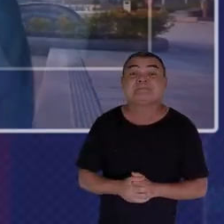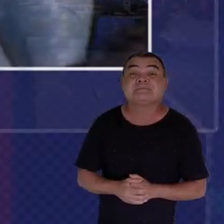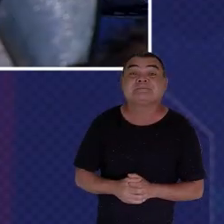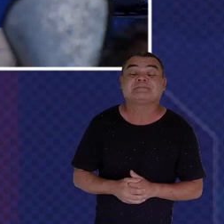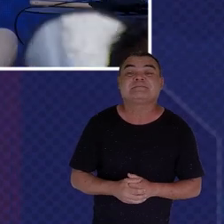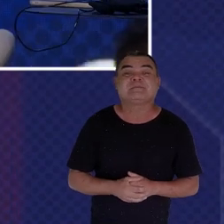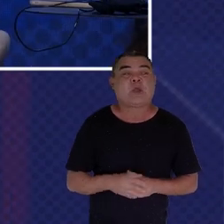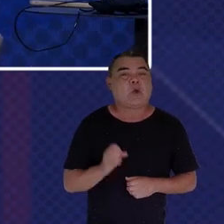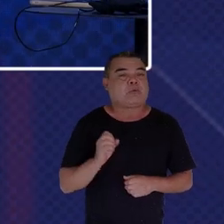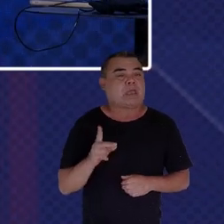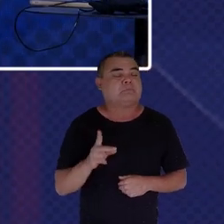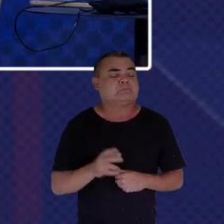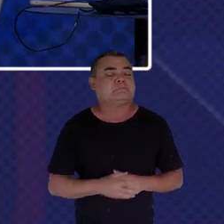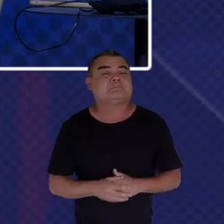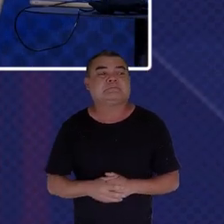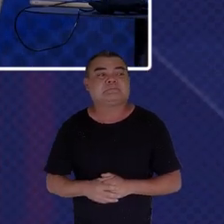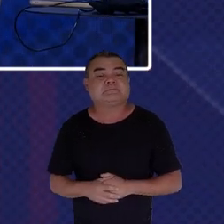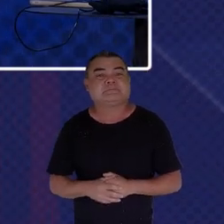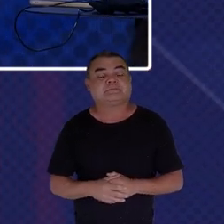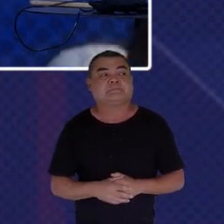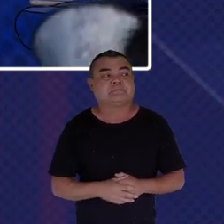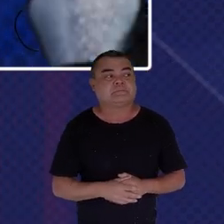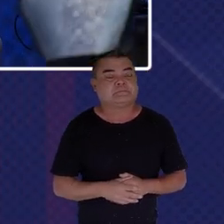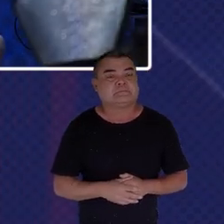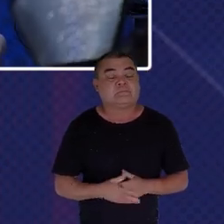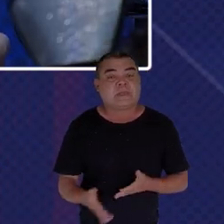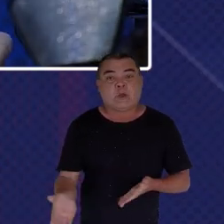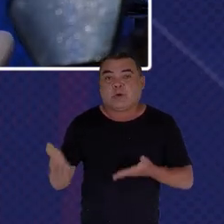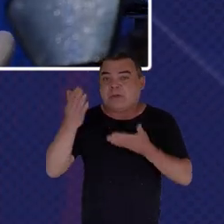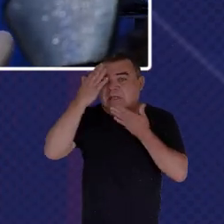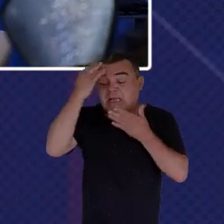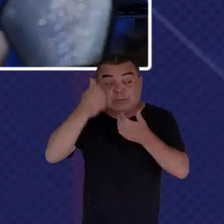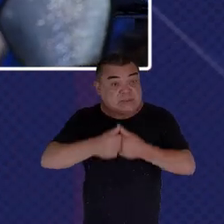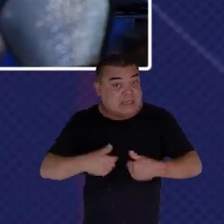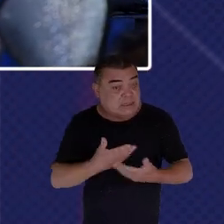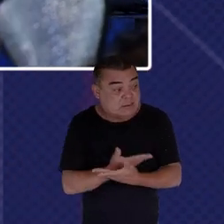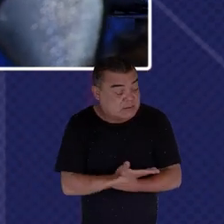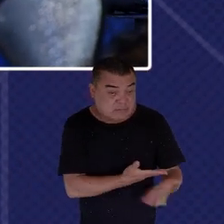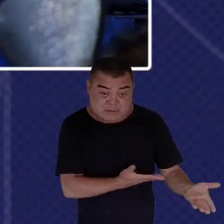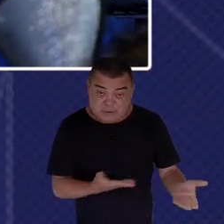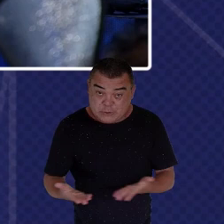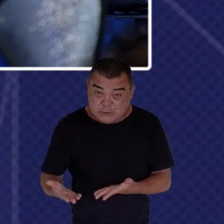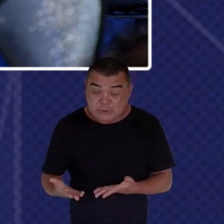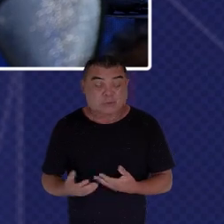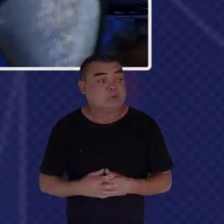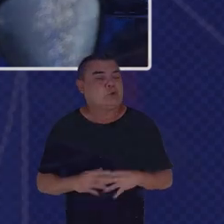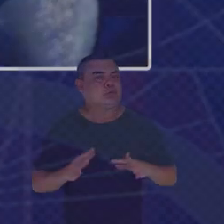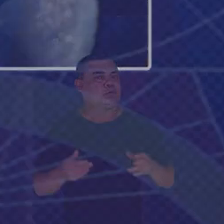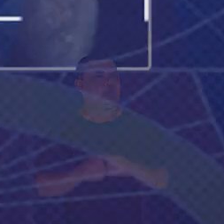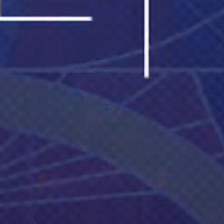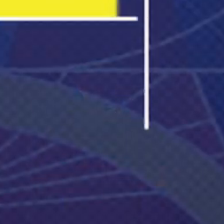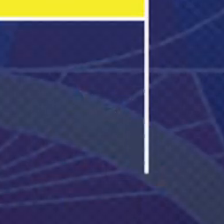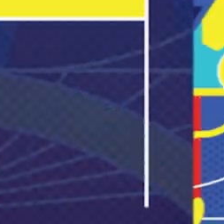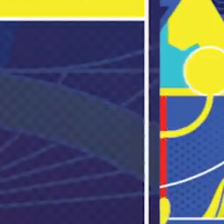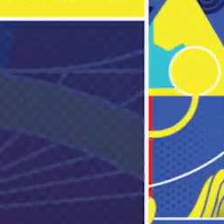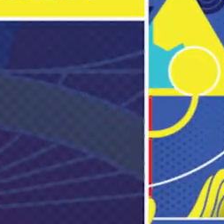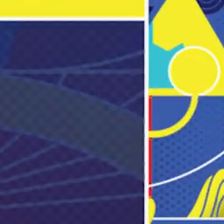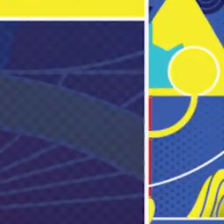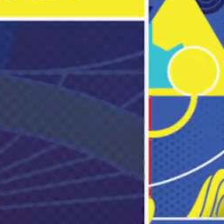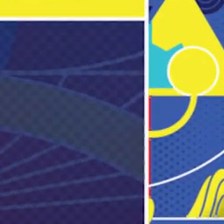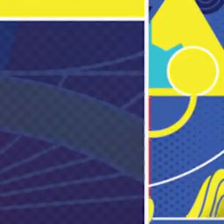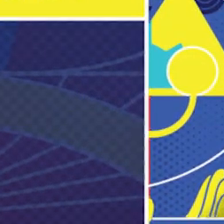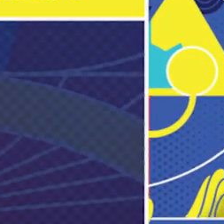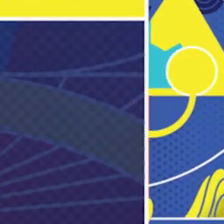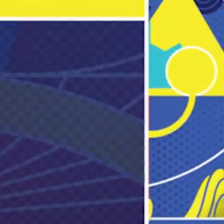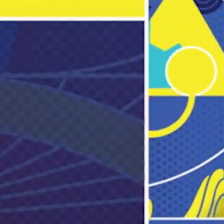Yes, now I can see you Thank you so much for being here with us Aaron is the Vice Secretary At the Ministry of Communications and